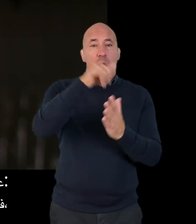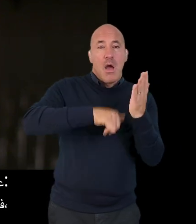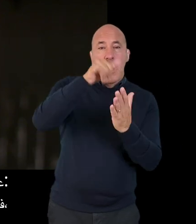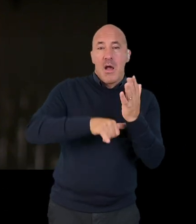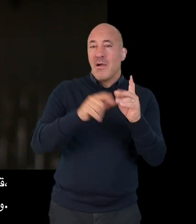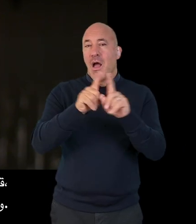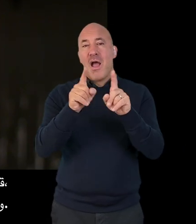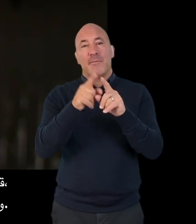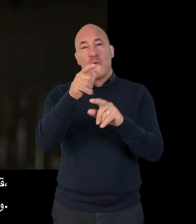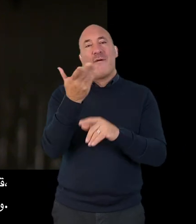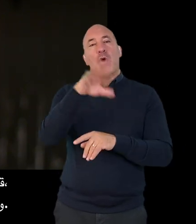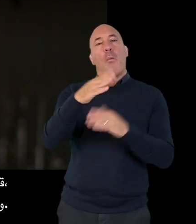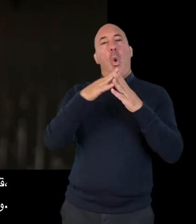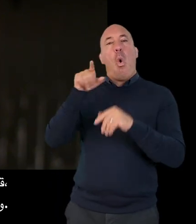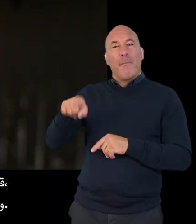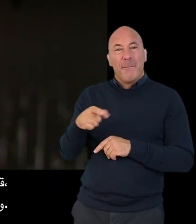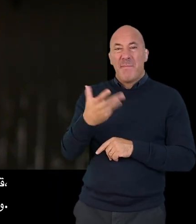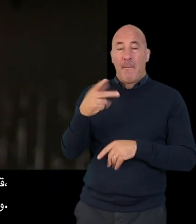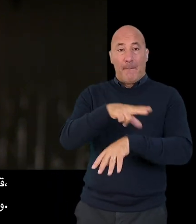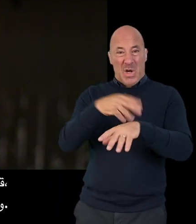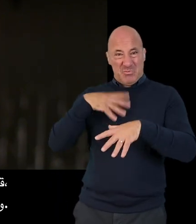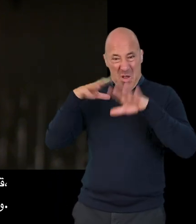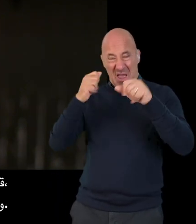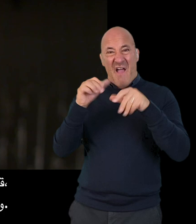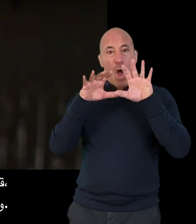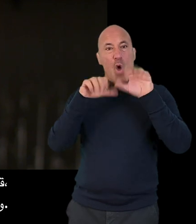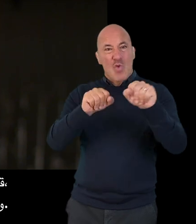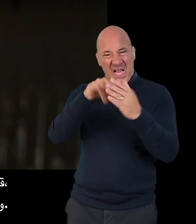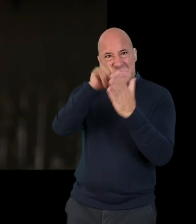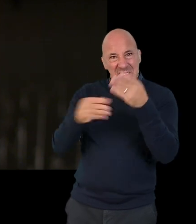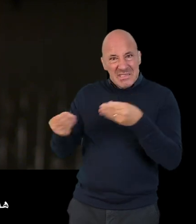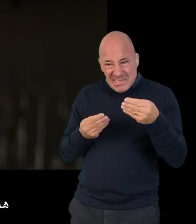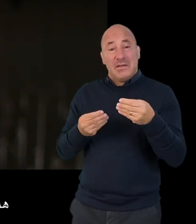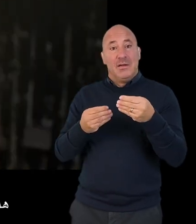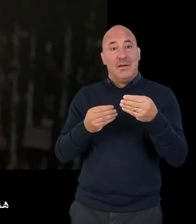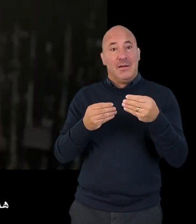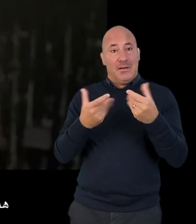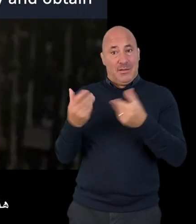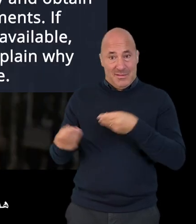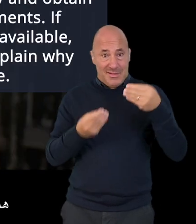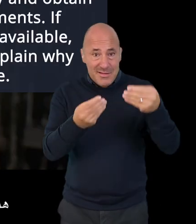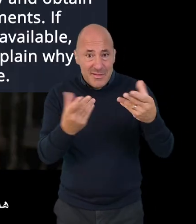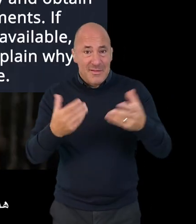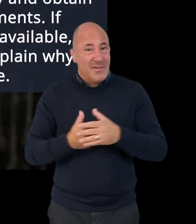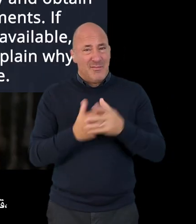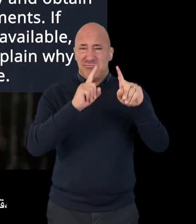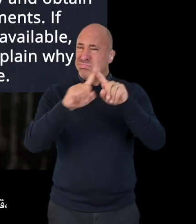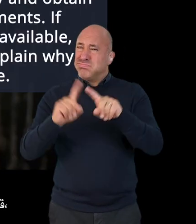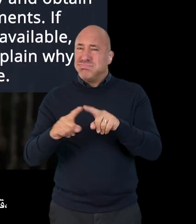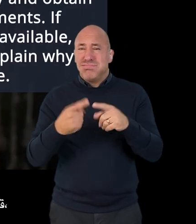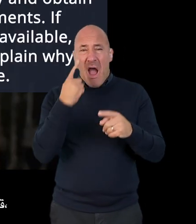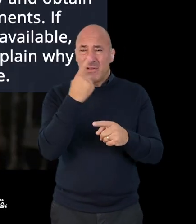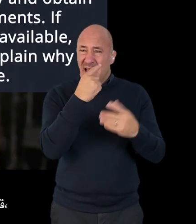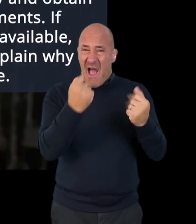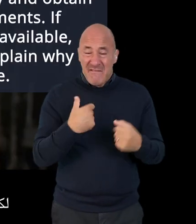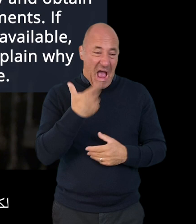your country of origin you may be wanted by the police and so there is an arrest warrant. These are all examples of evidence that you might or